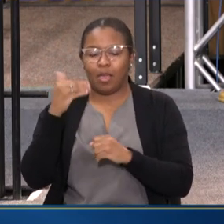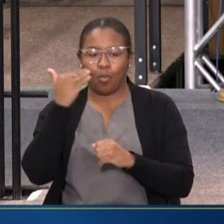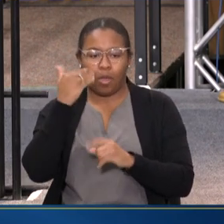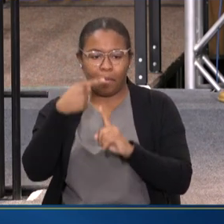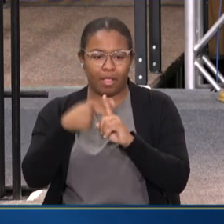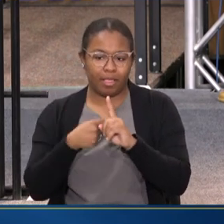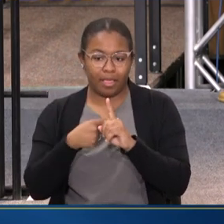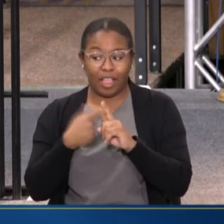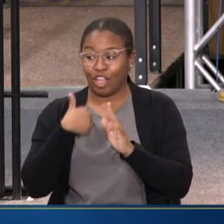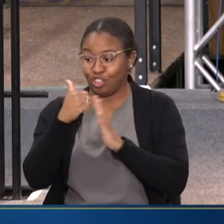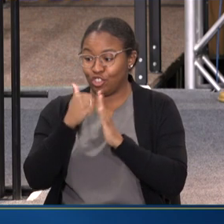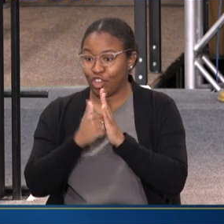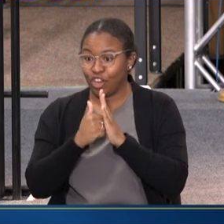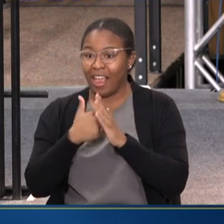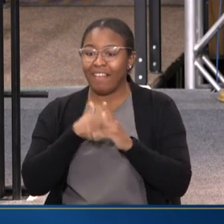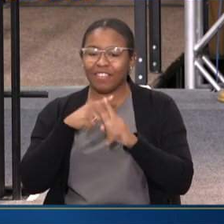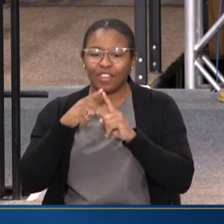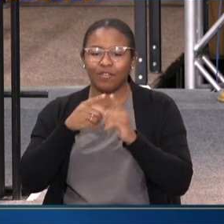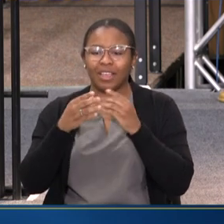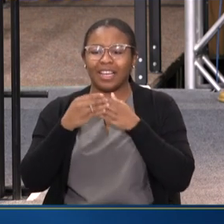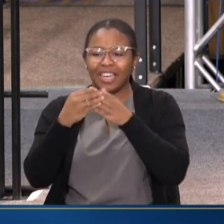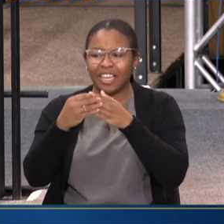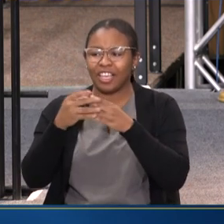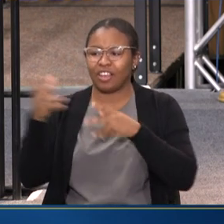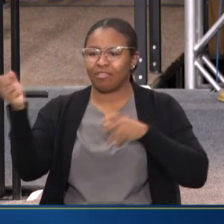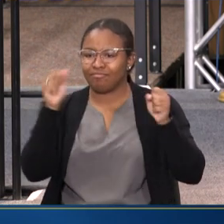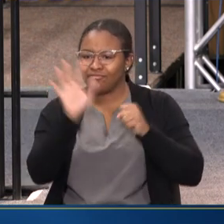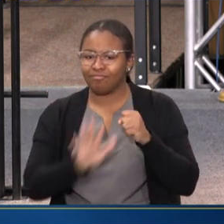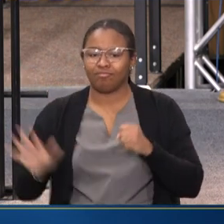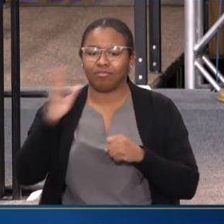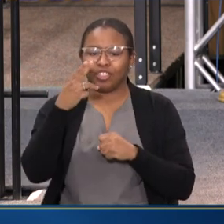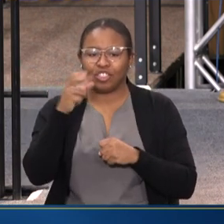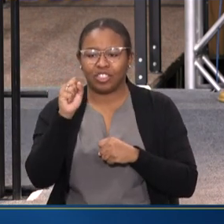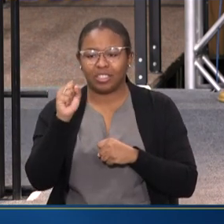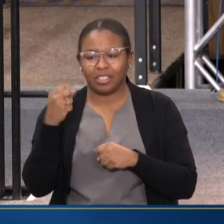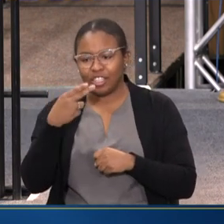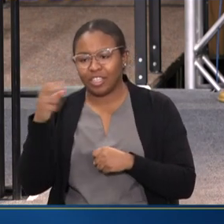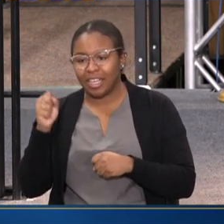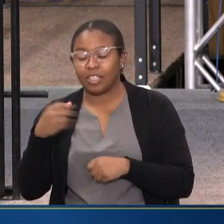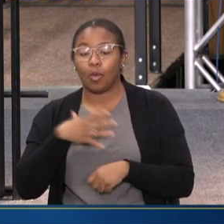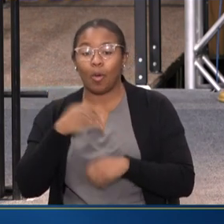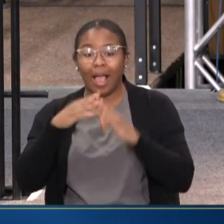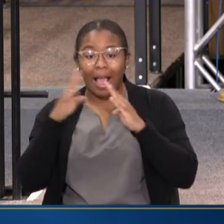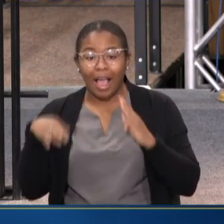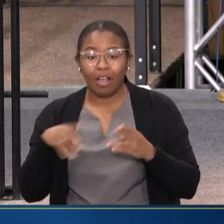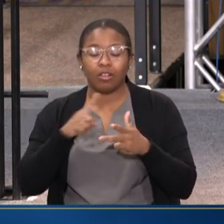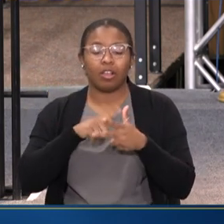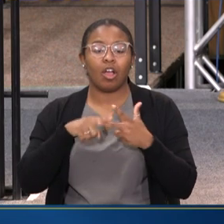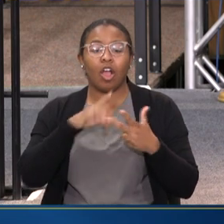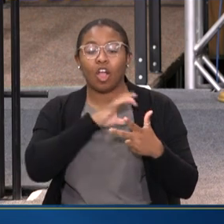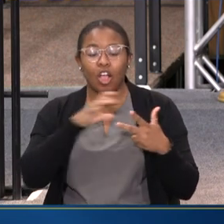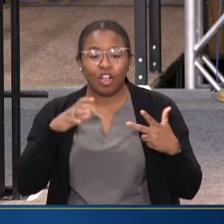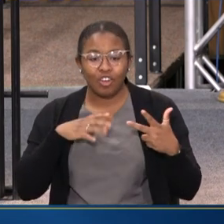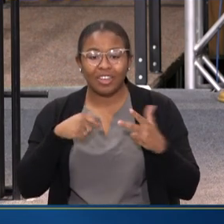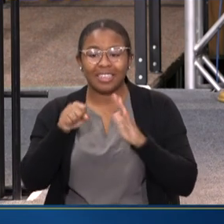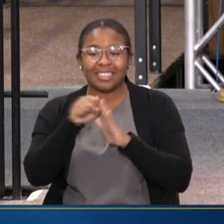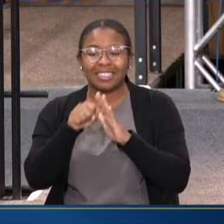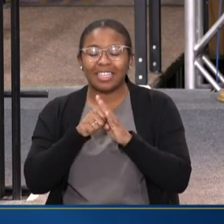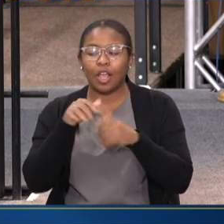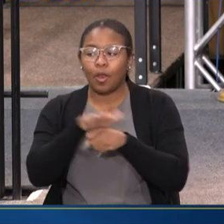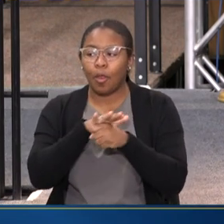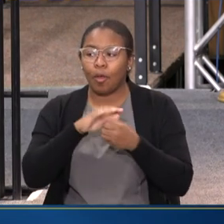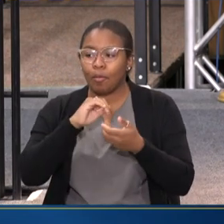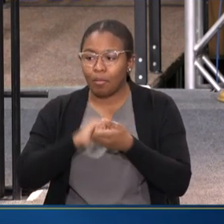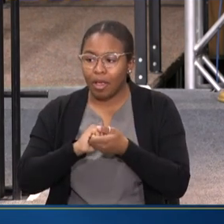agenda, we've pulled together leaders across HHS, the White House, Congress, state and local partners,